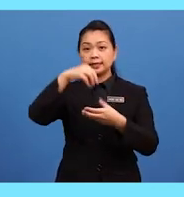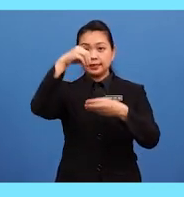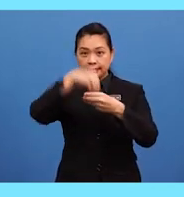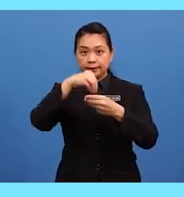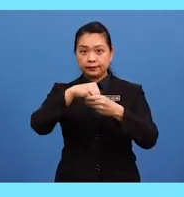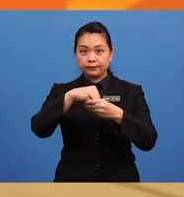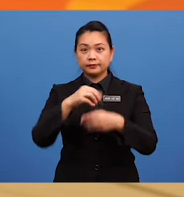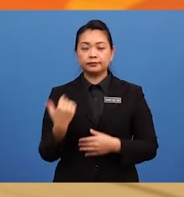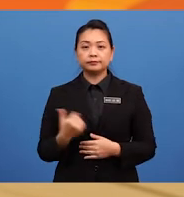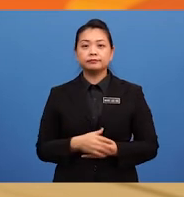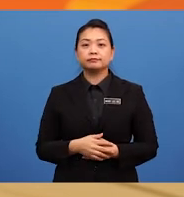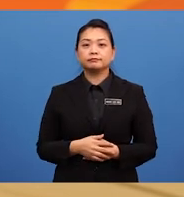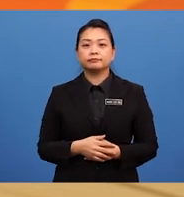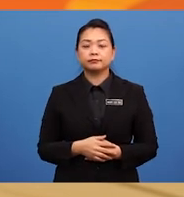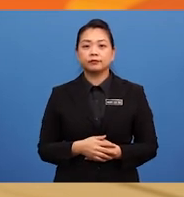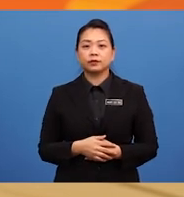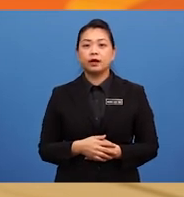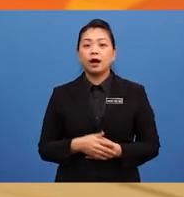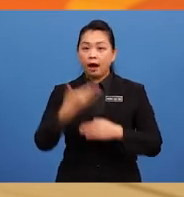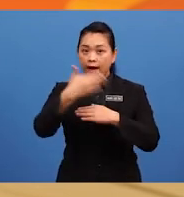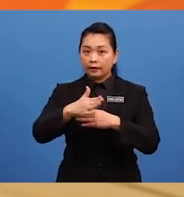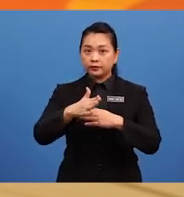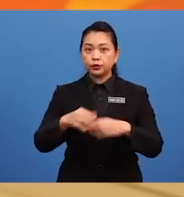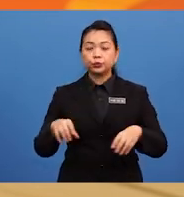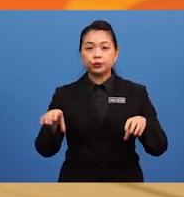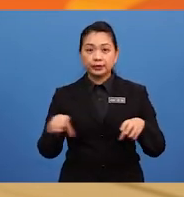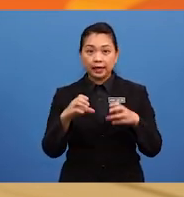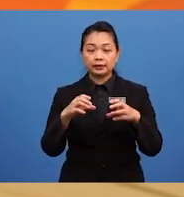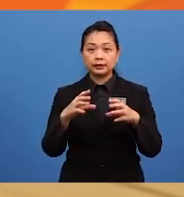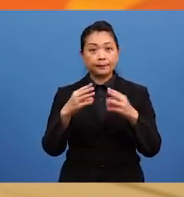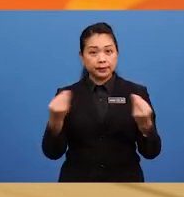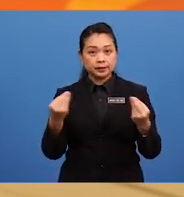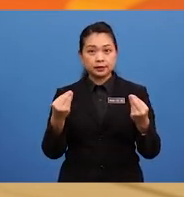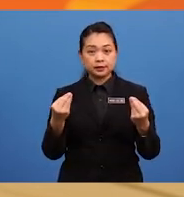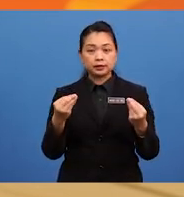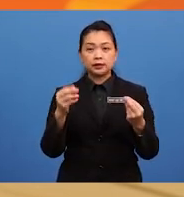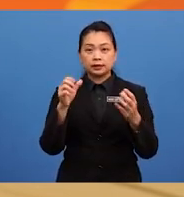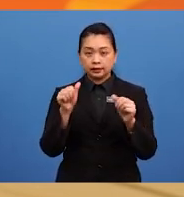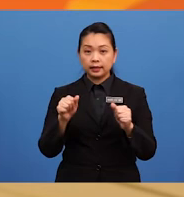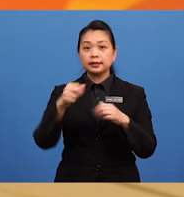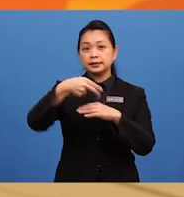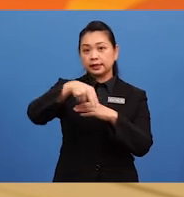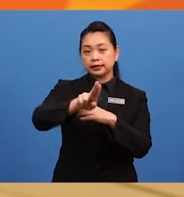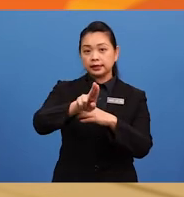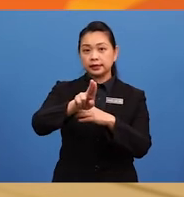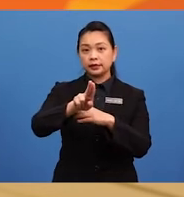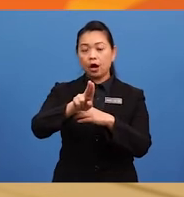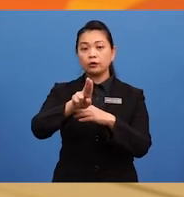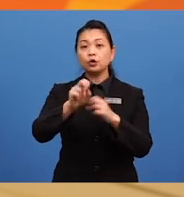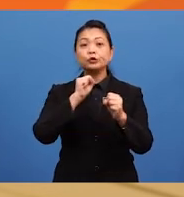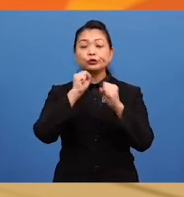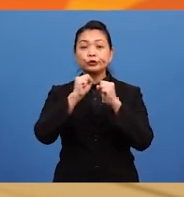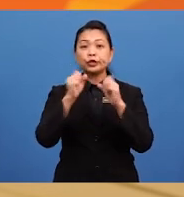forms. Once you are done with your shape poem, kindly upload it on your social media platform.